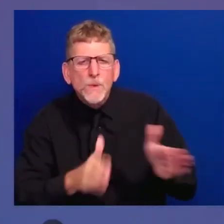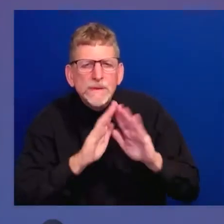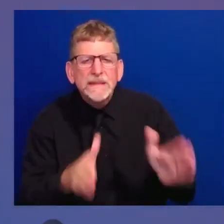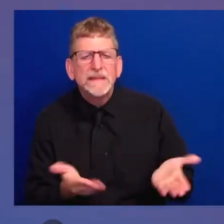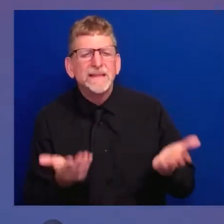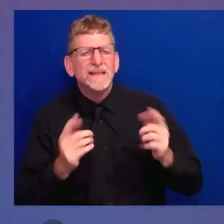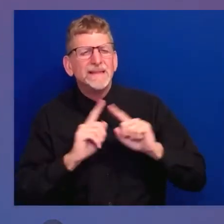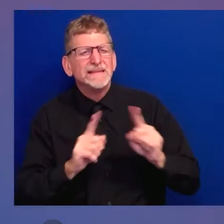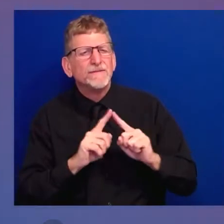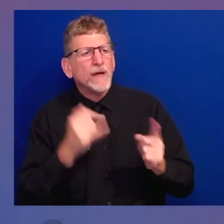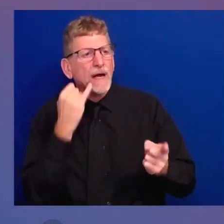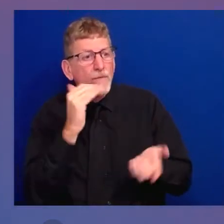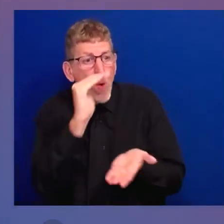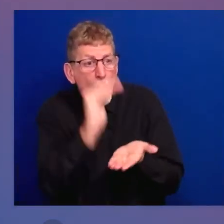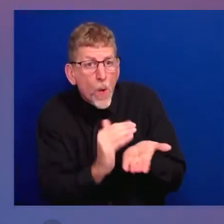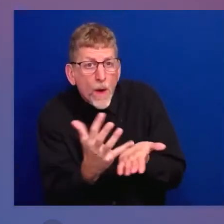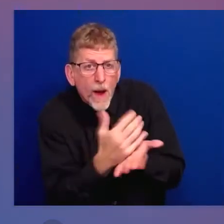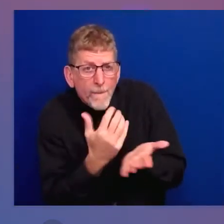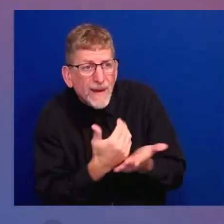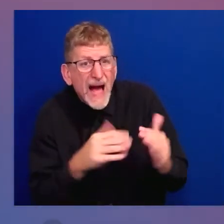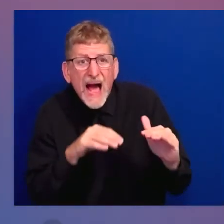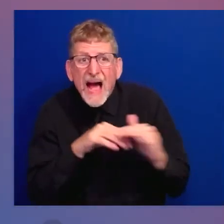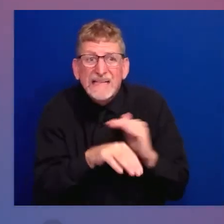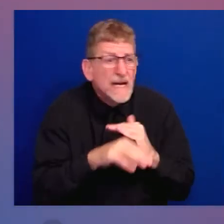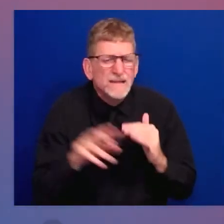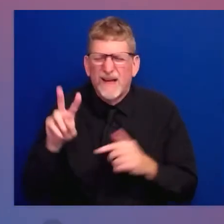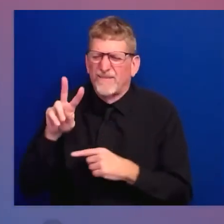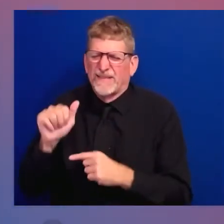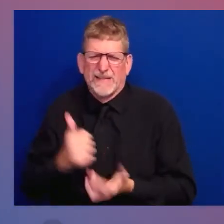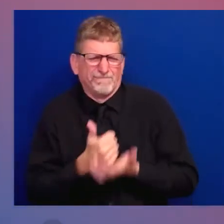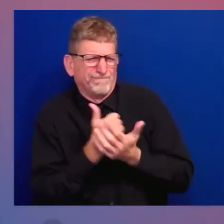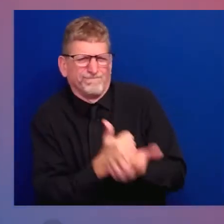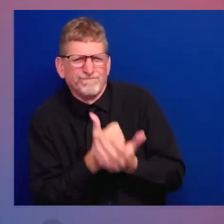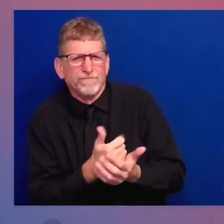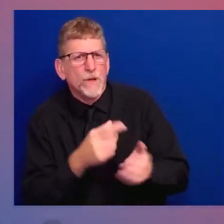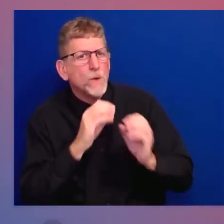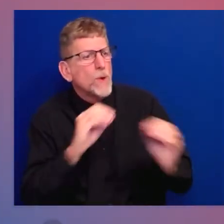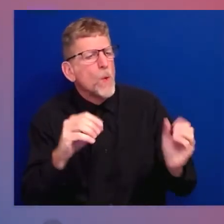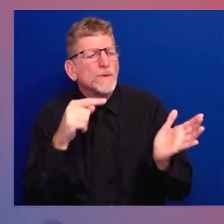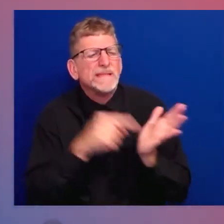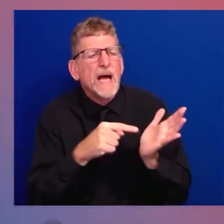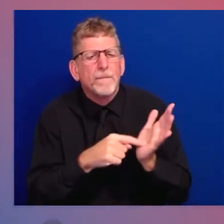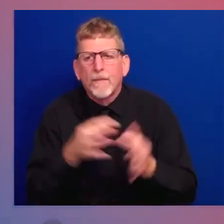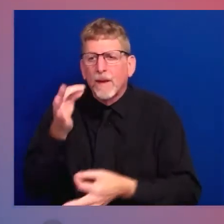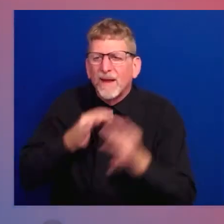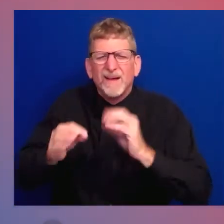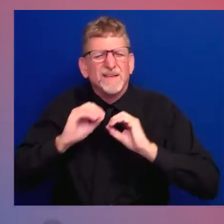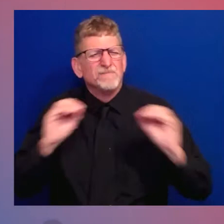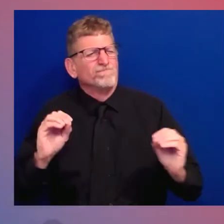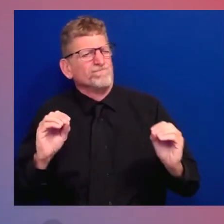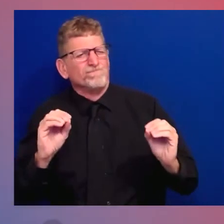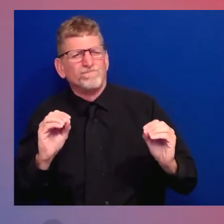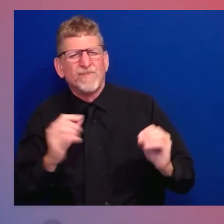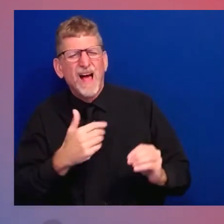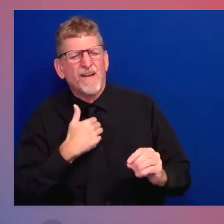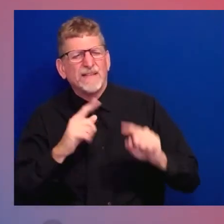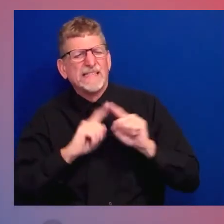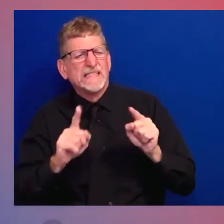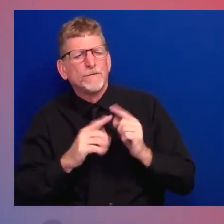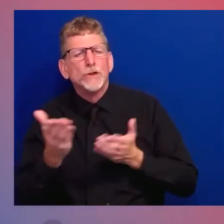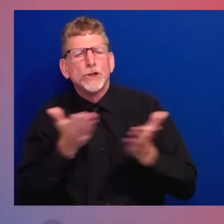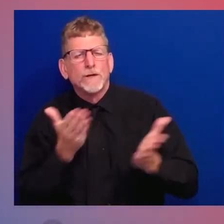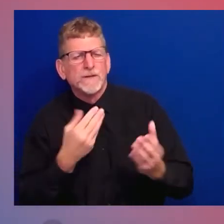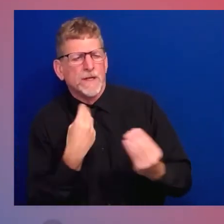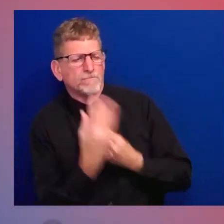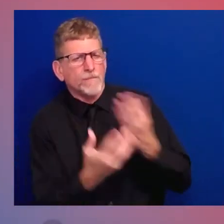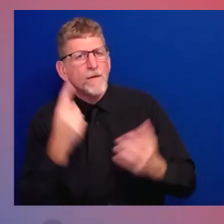debt-free. We're expanding access to healthcare services for women veterans and the LGBTQ community veterans. We're